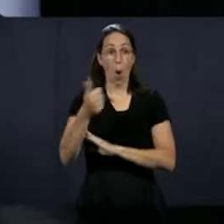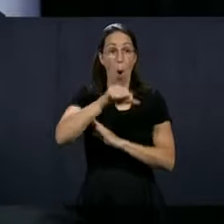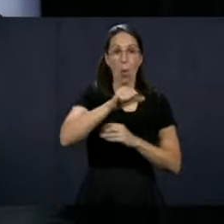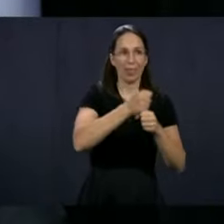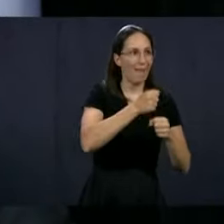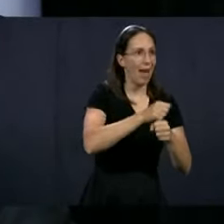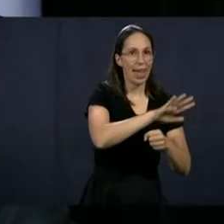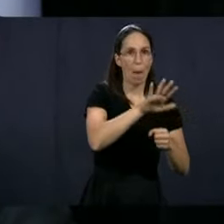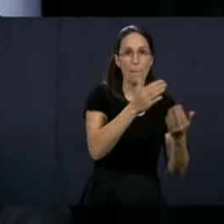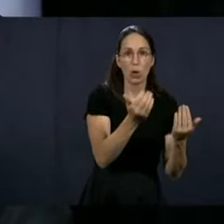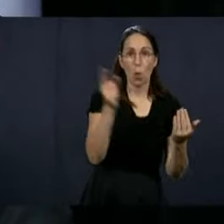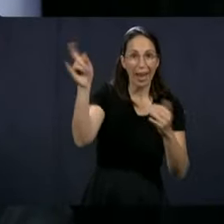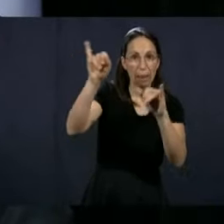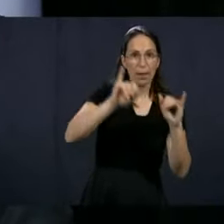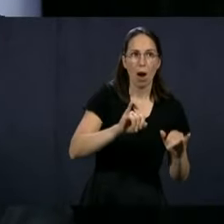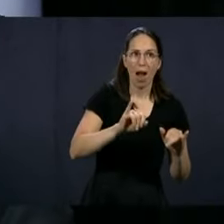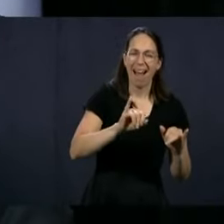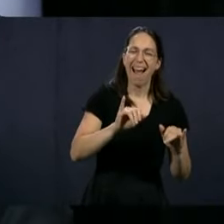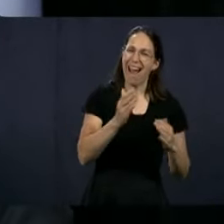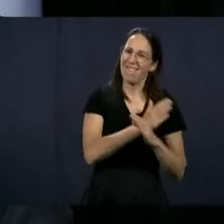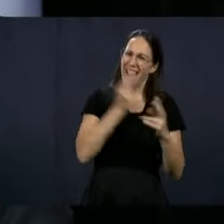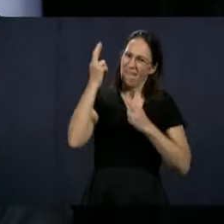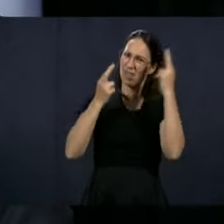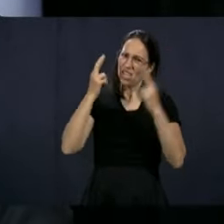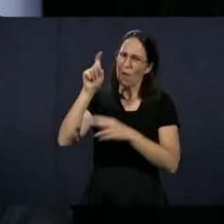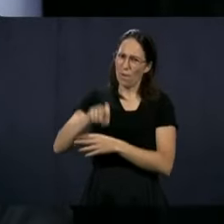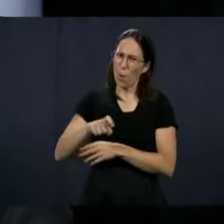reduction in other places? I'd have to look at the entire file.